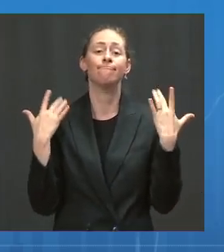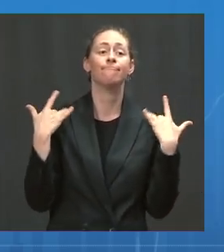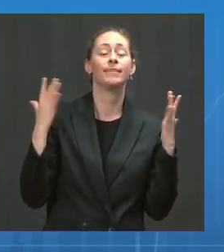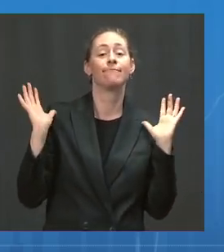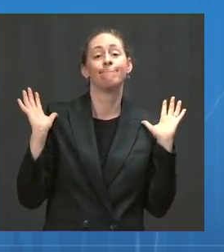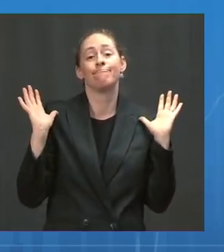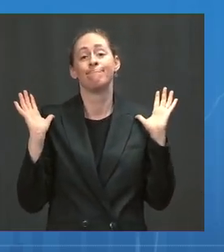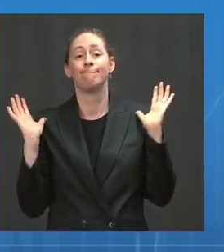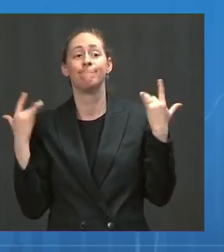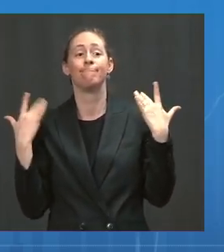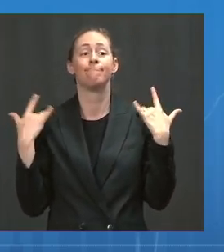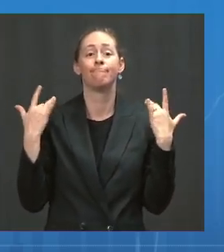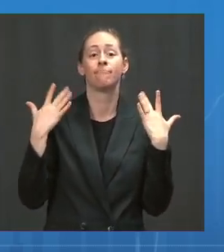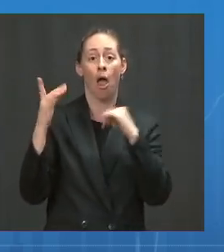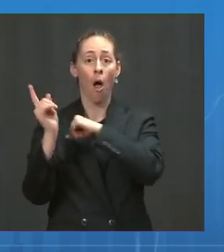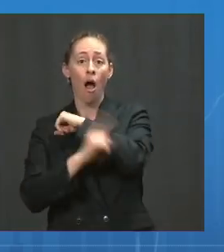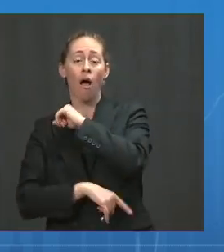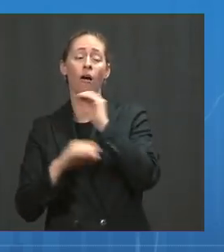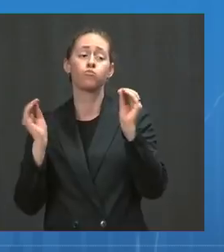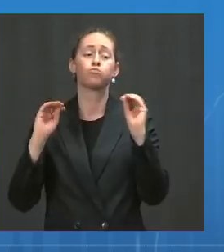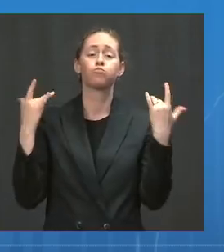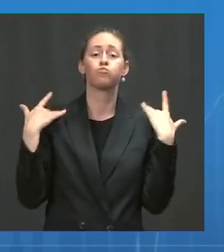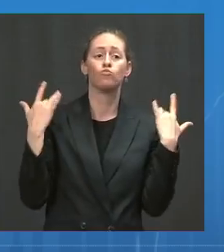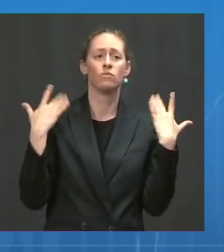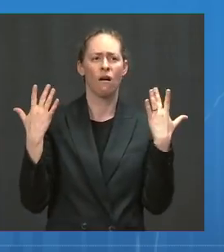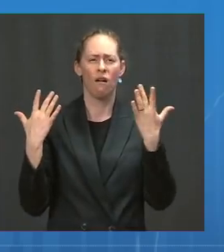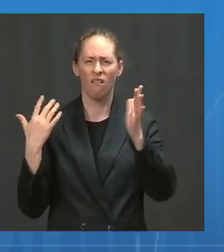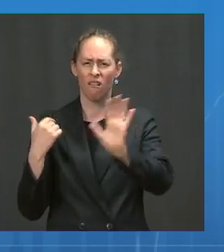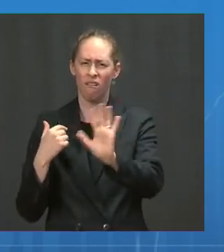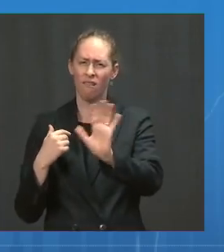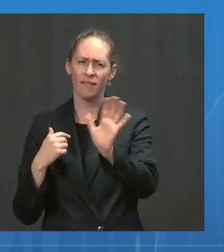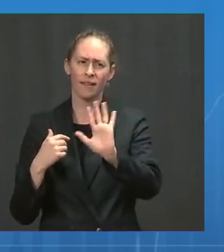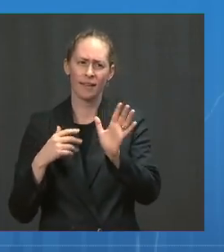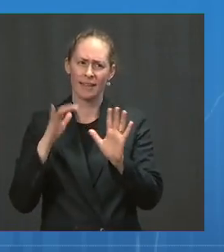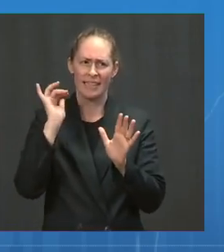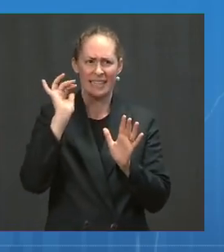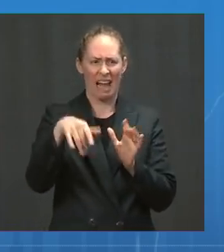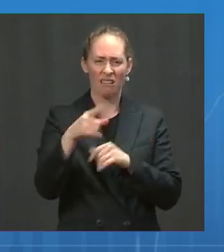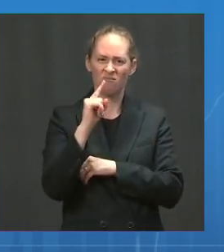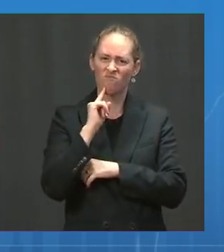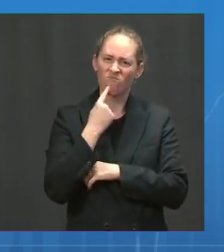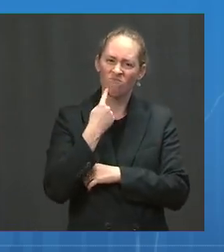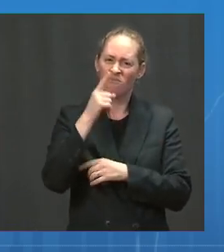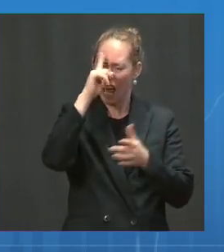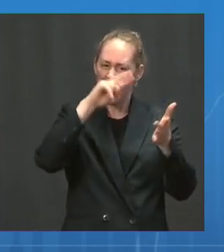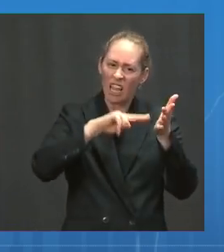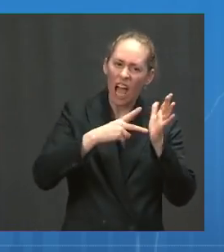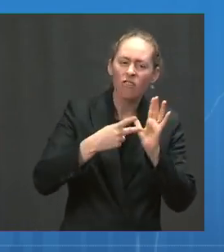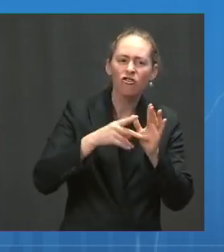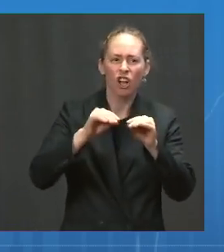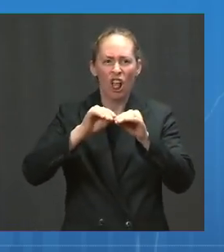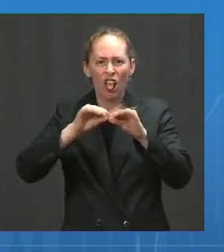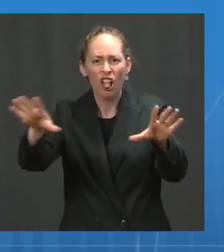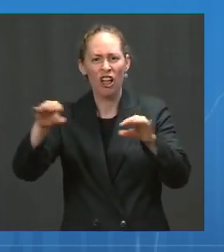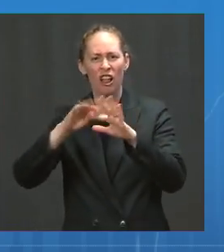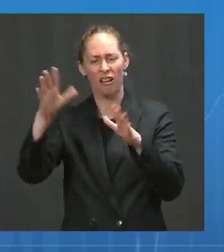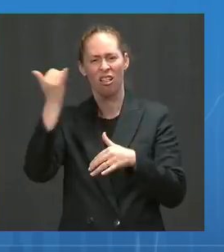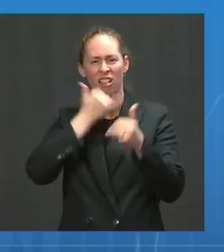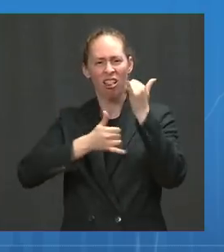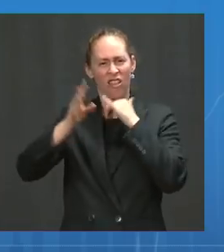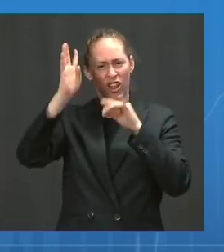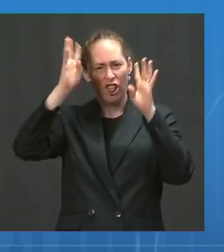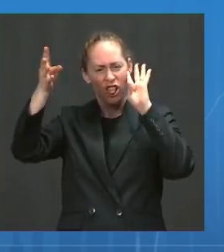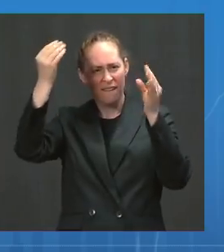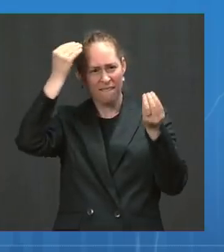intentionally spread misinformation, what we call disinformation, to have extraordinary reach. In this advisory,